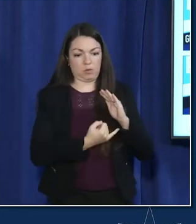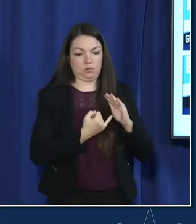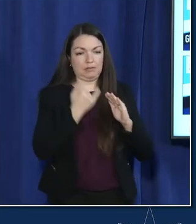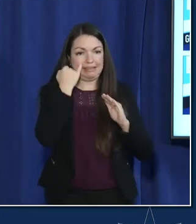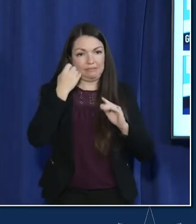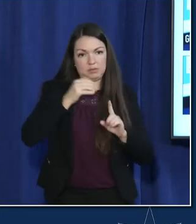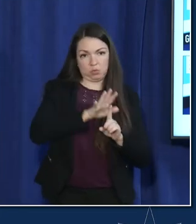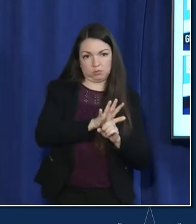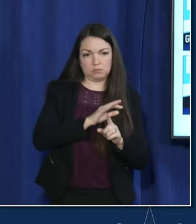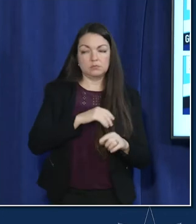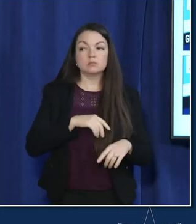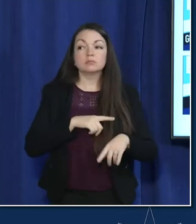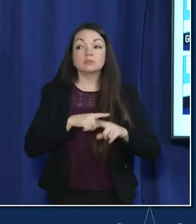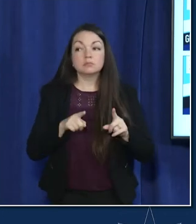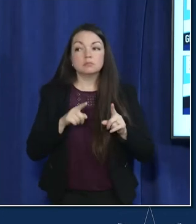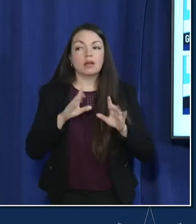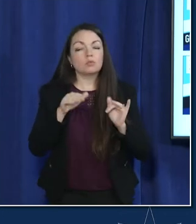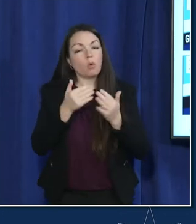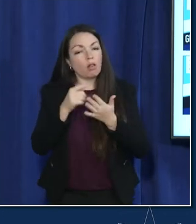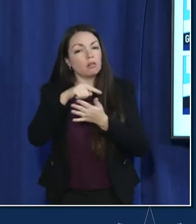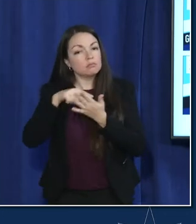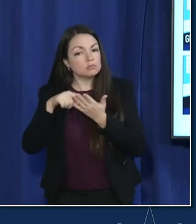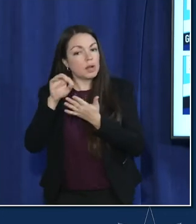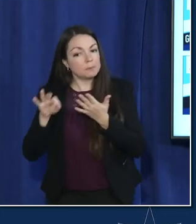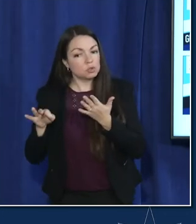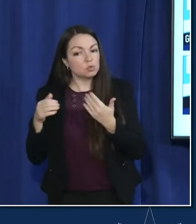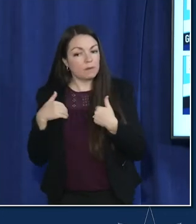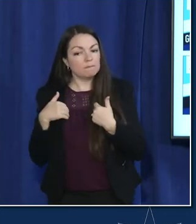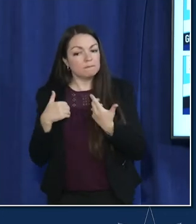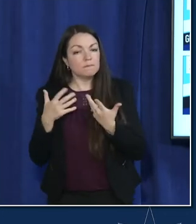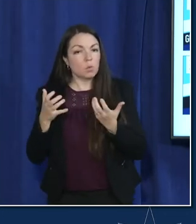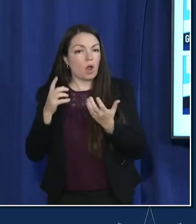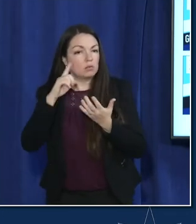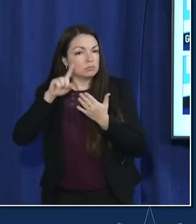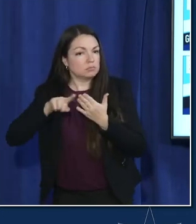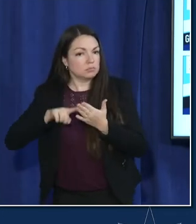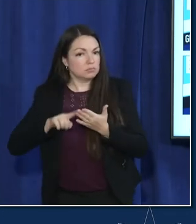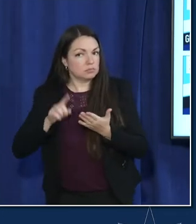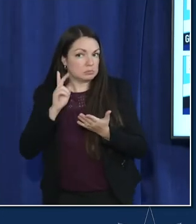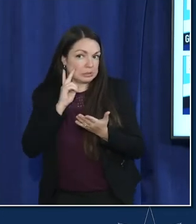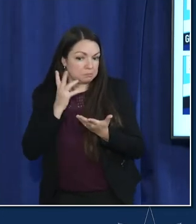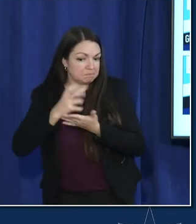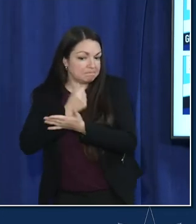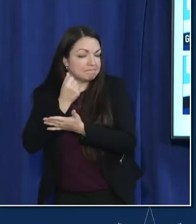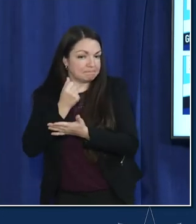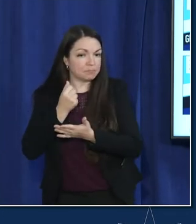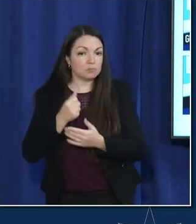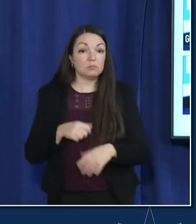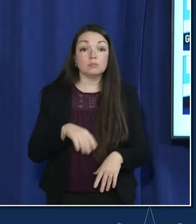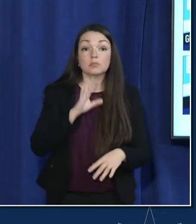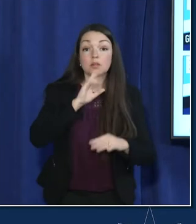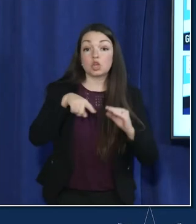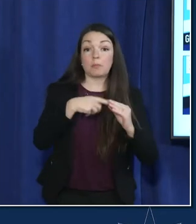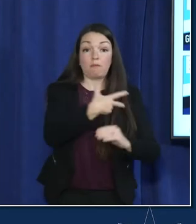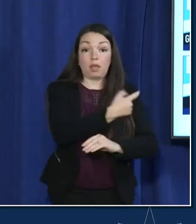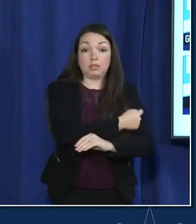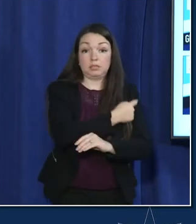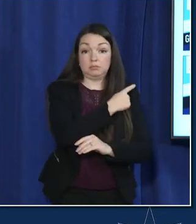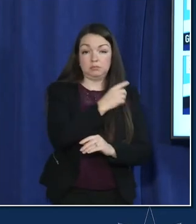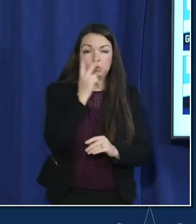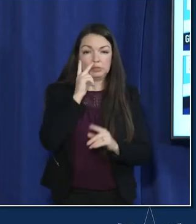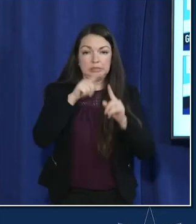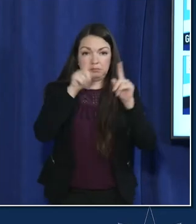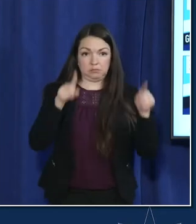but looking at kind of all of the options that are made available to us speaking of vaccine you can see on the screen this is our vaccine